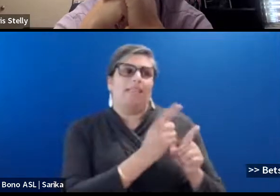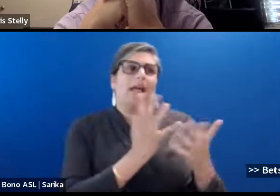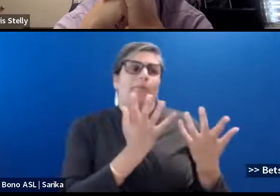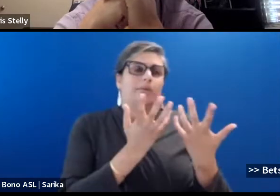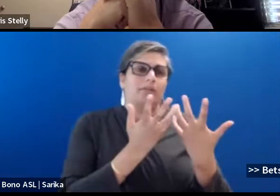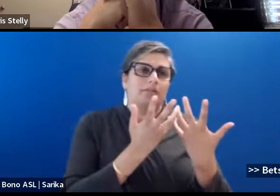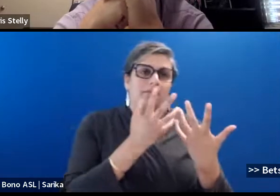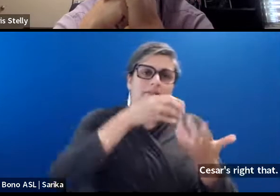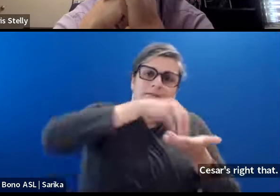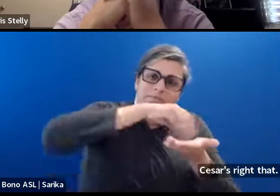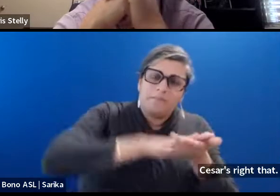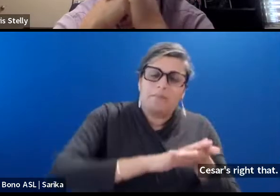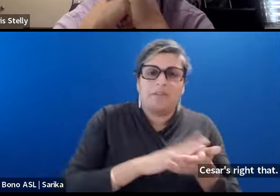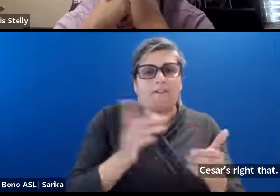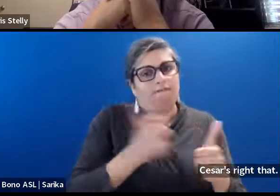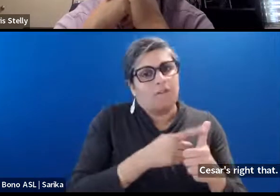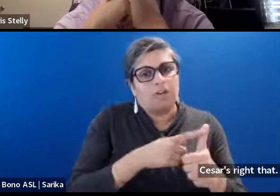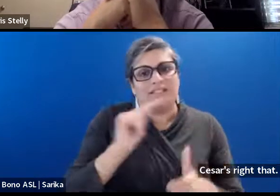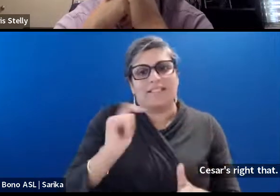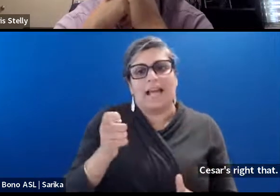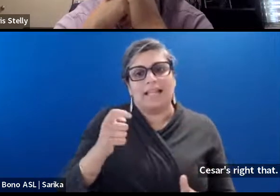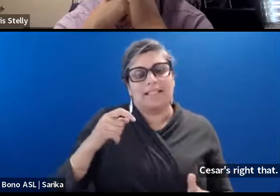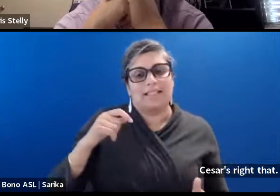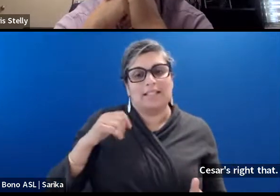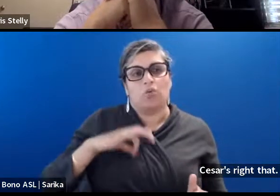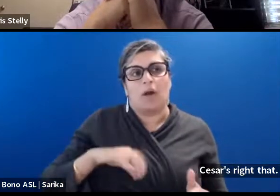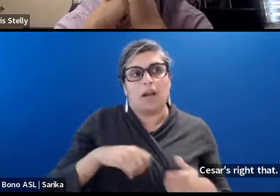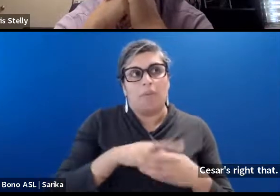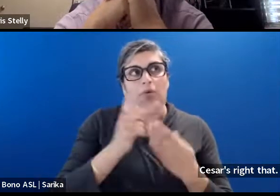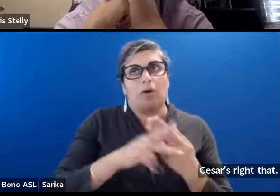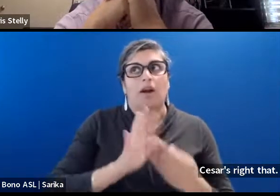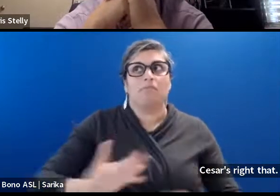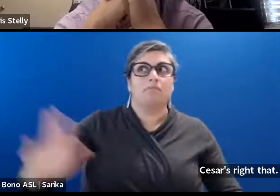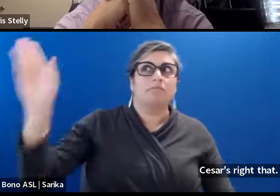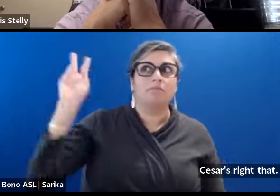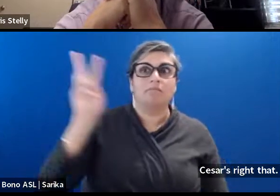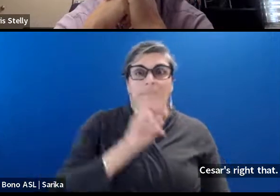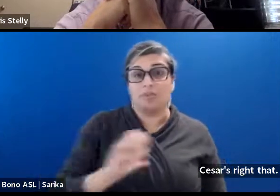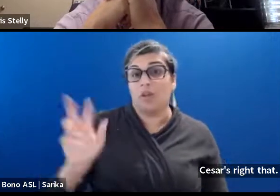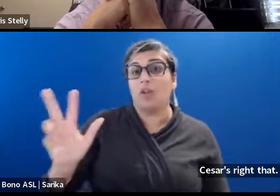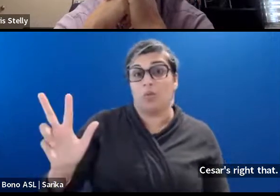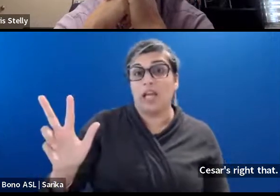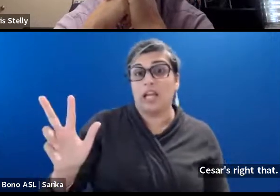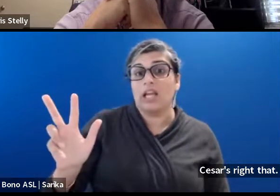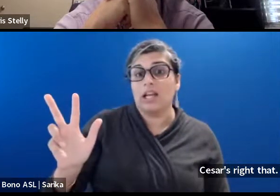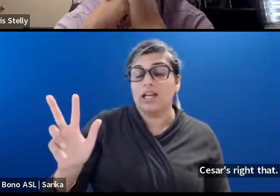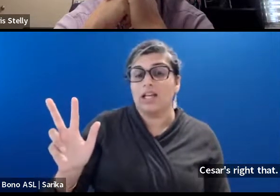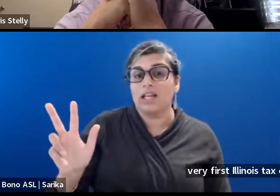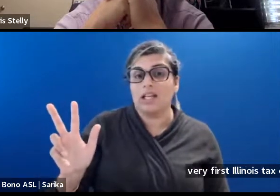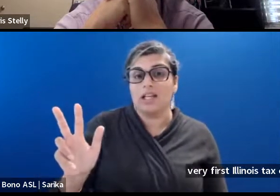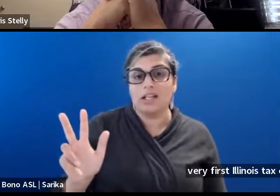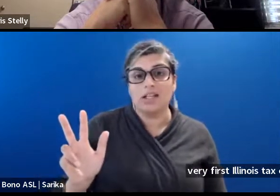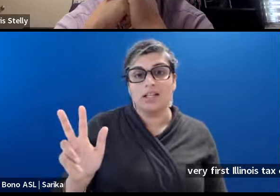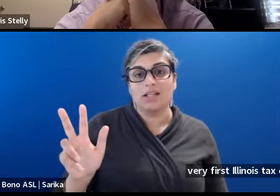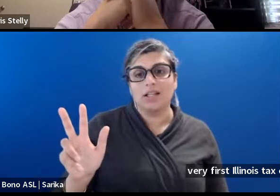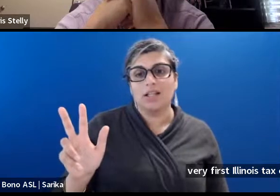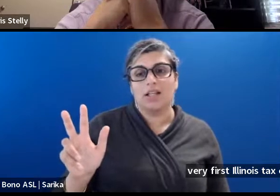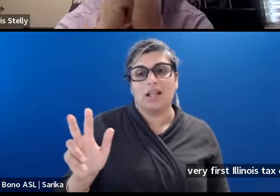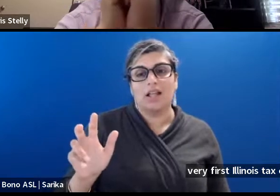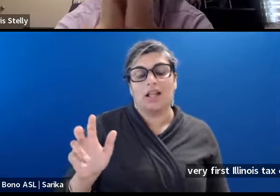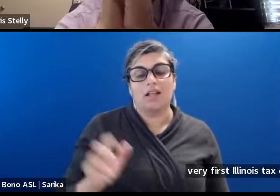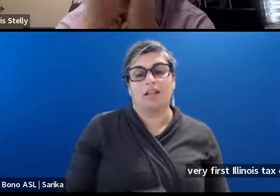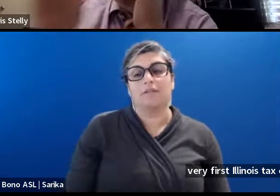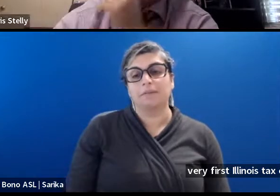credit program in 2003. And, um, it was really with the help